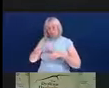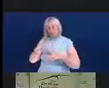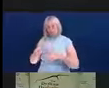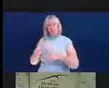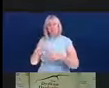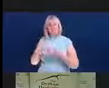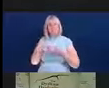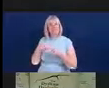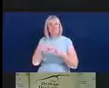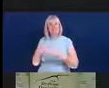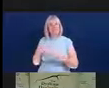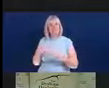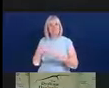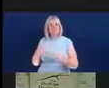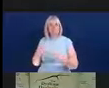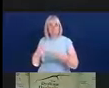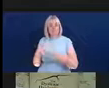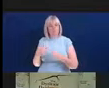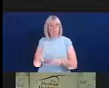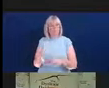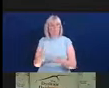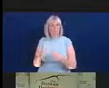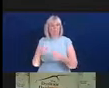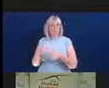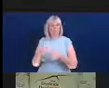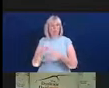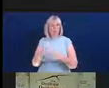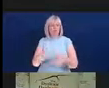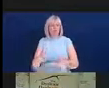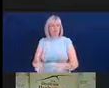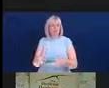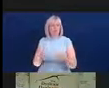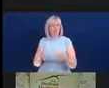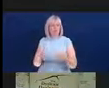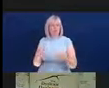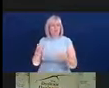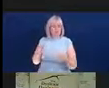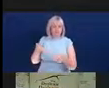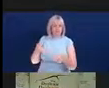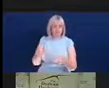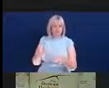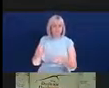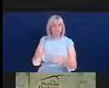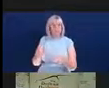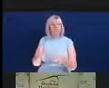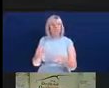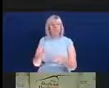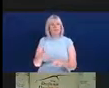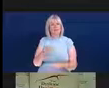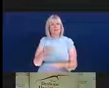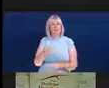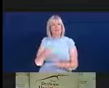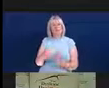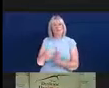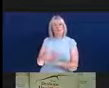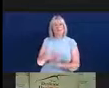and that then has a wider effect on the community and then that reflects beautifully on your business because you've offered that support in